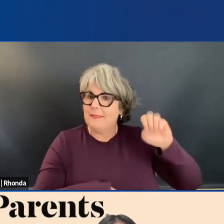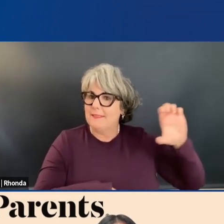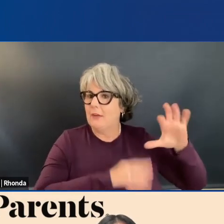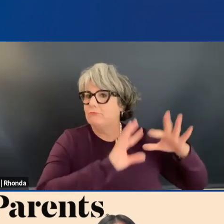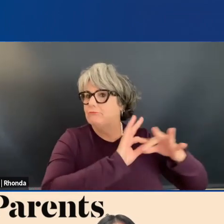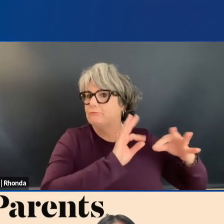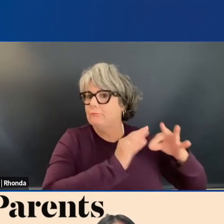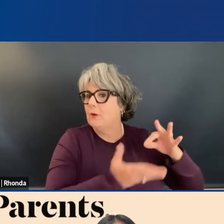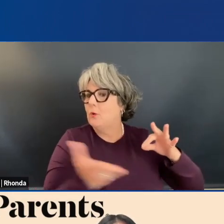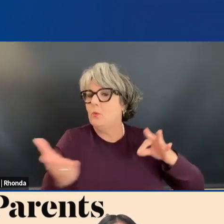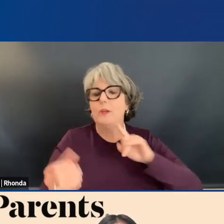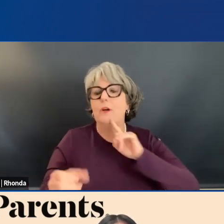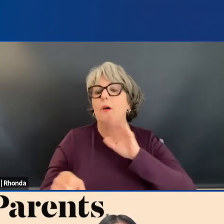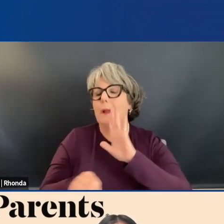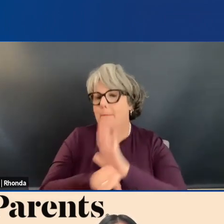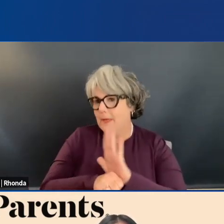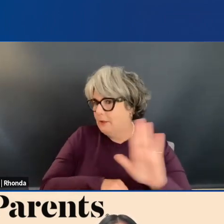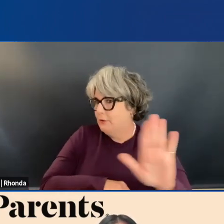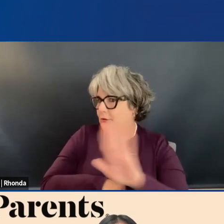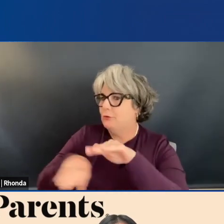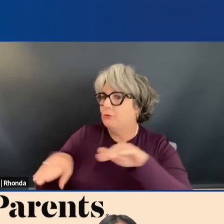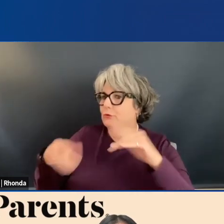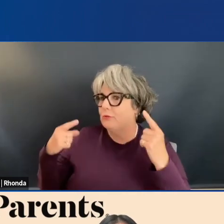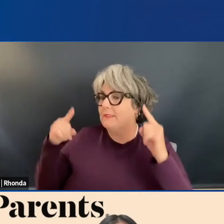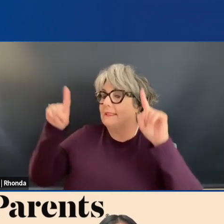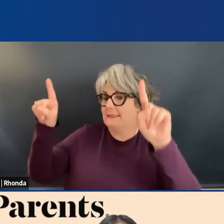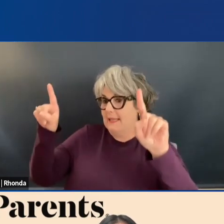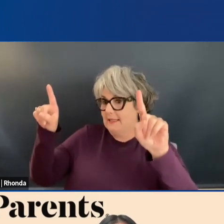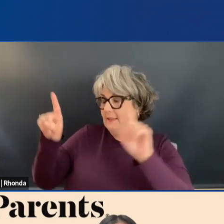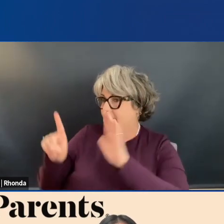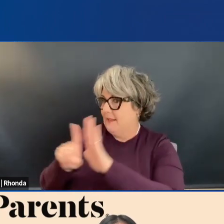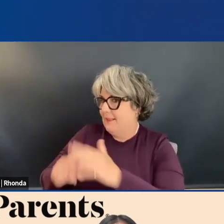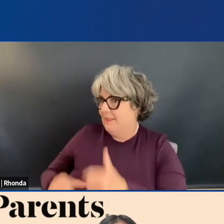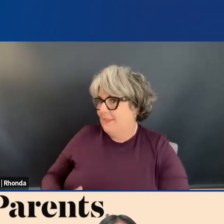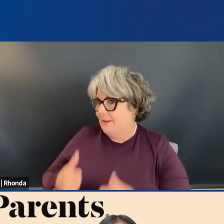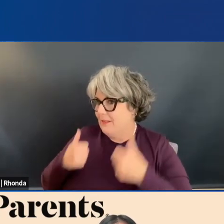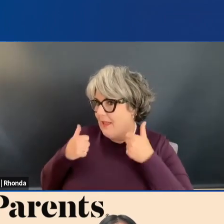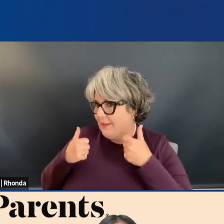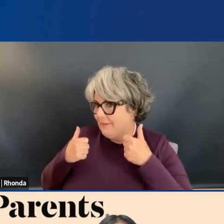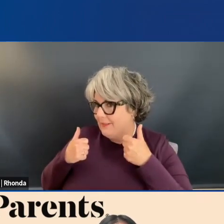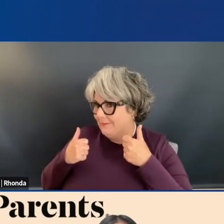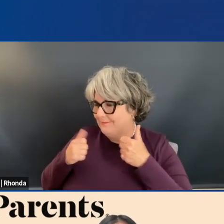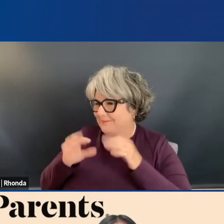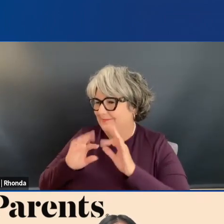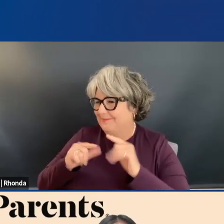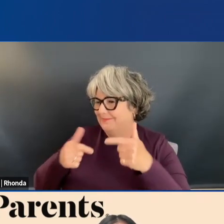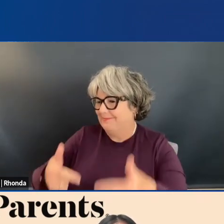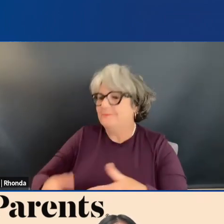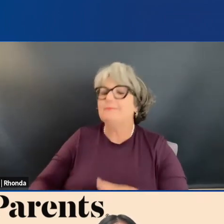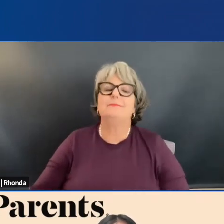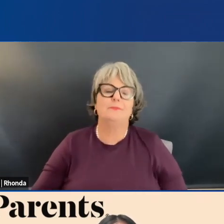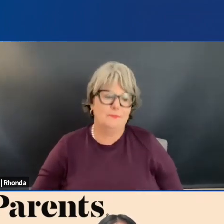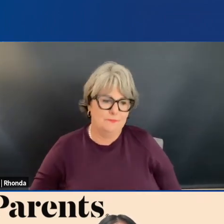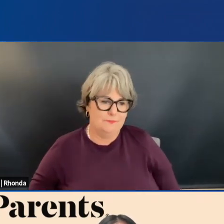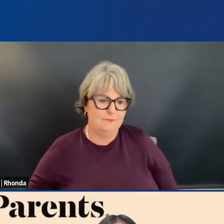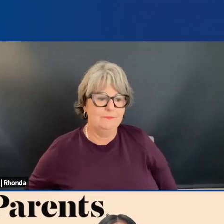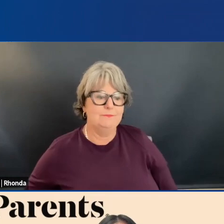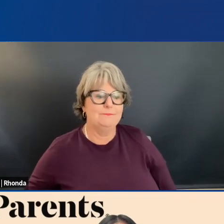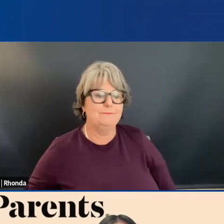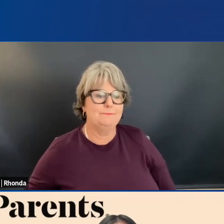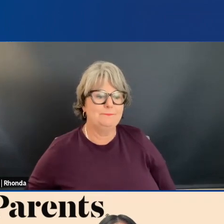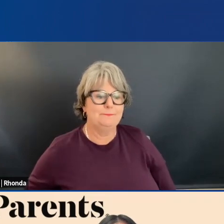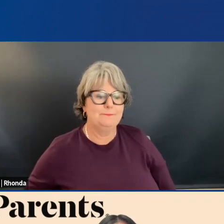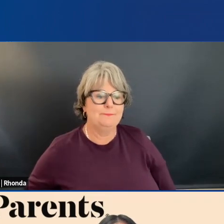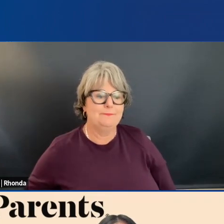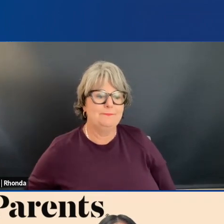and we're committed to their success in their life. You're committed that way. As lead of family outreach